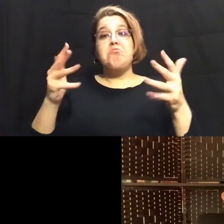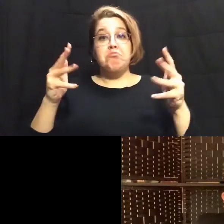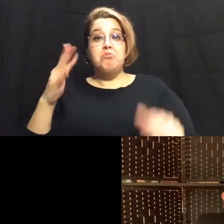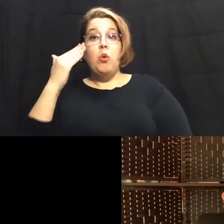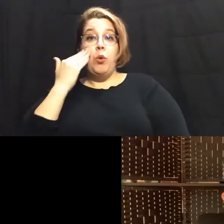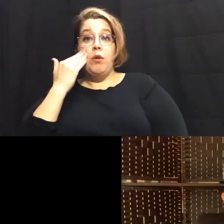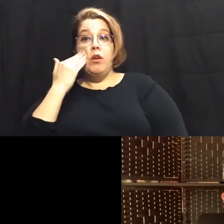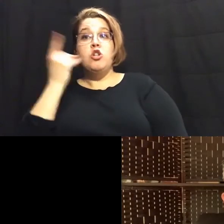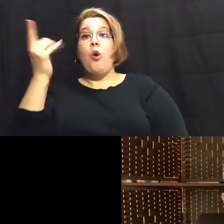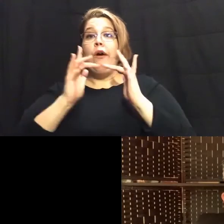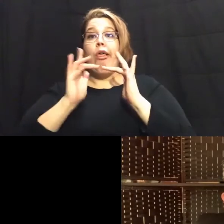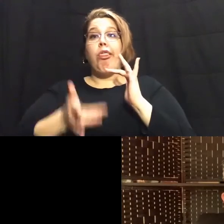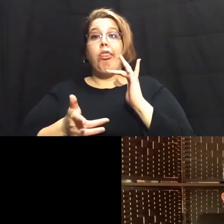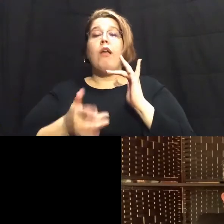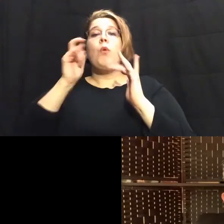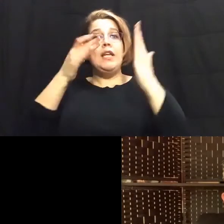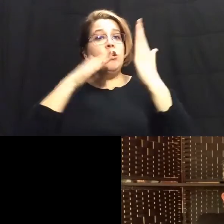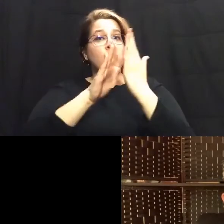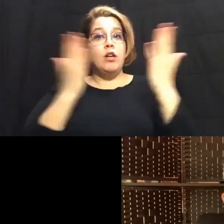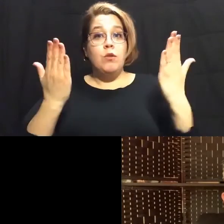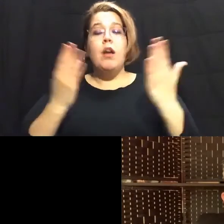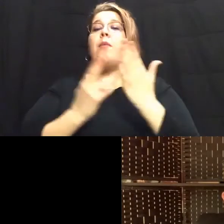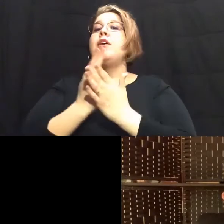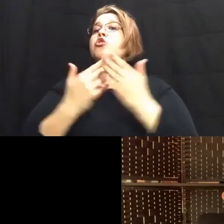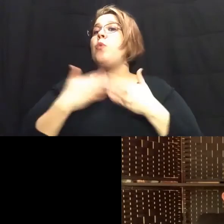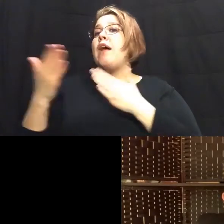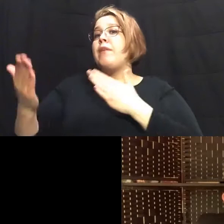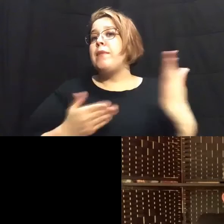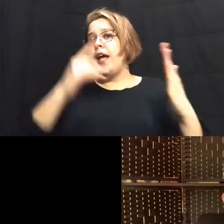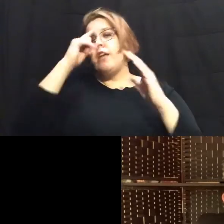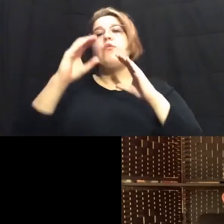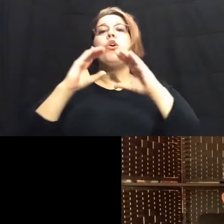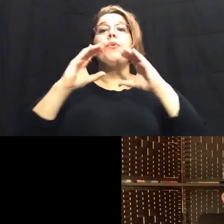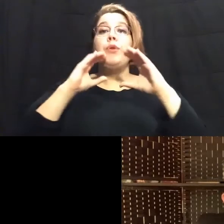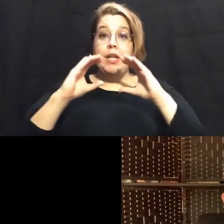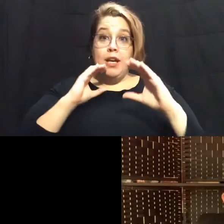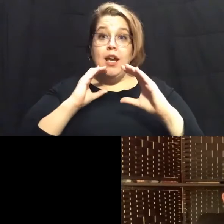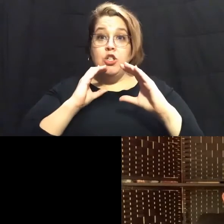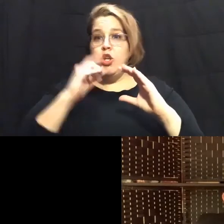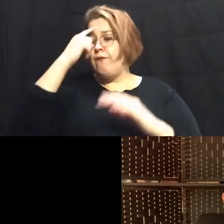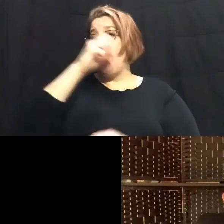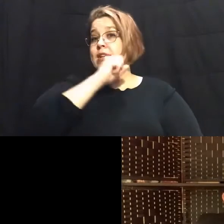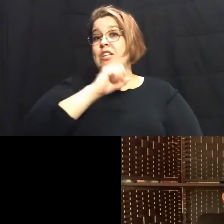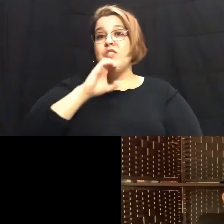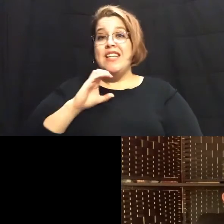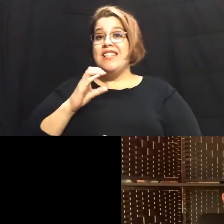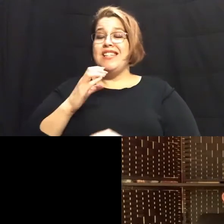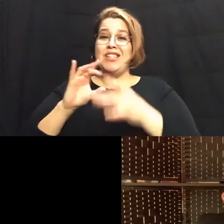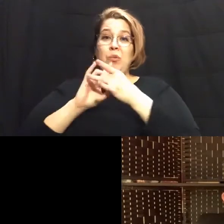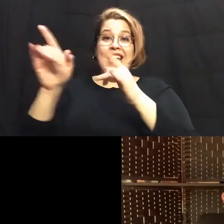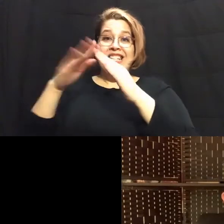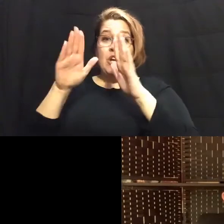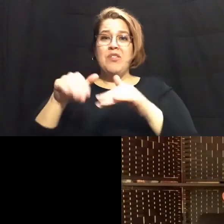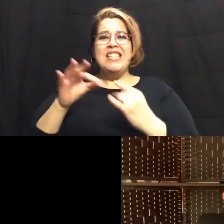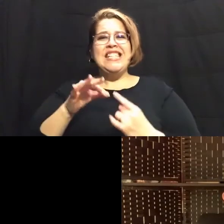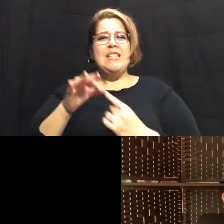one of the gaps that we need to address is ensuring that there is a plan for communication uh to seniors in housing uh particularly within our